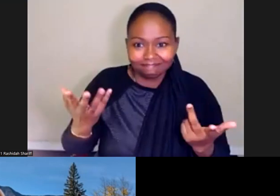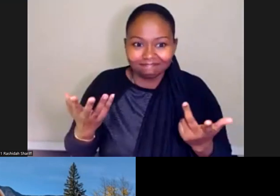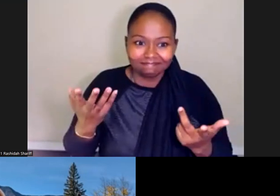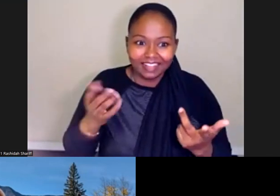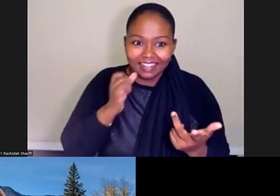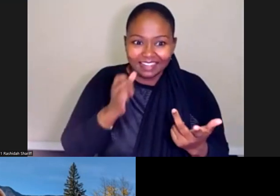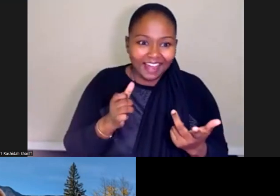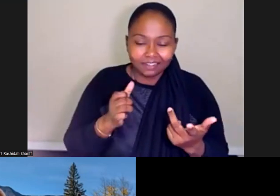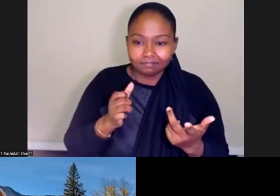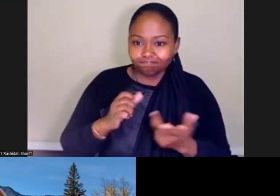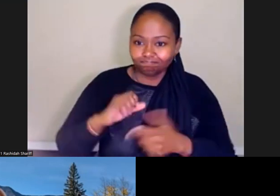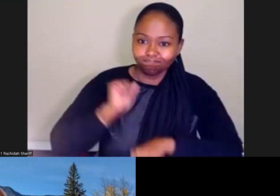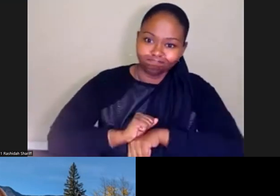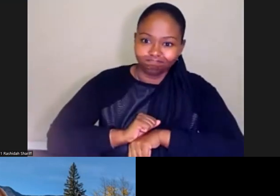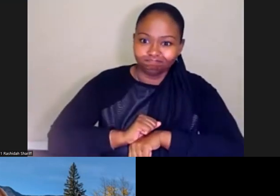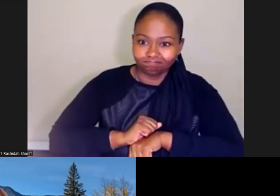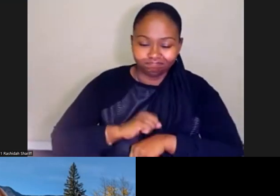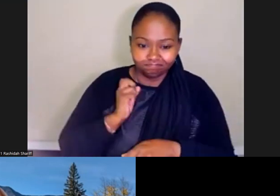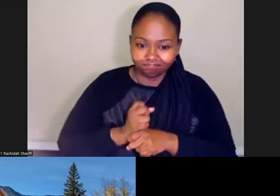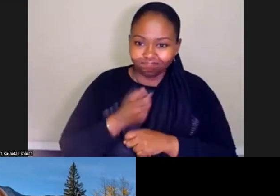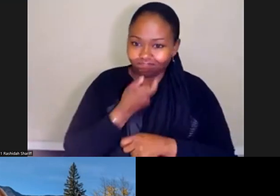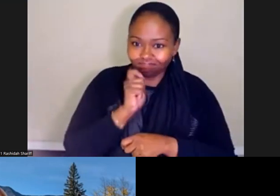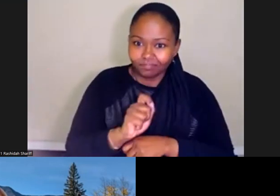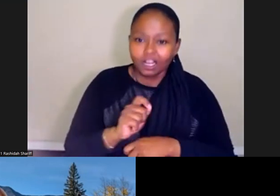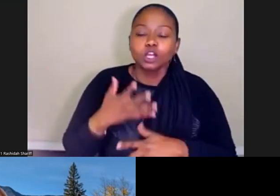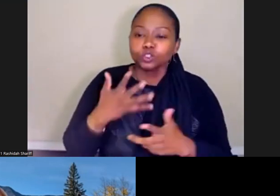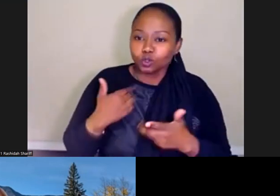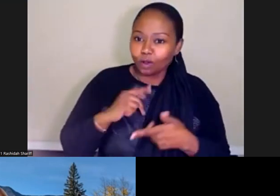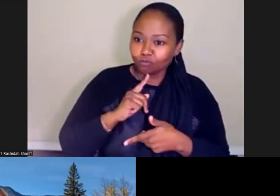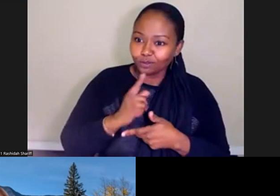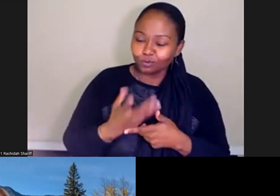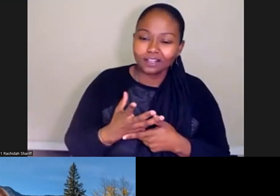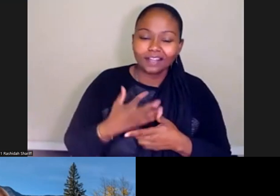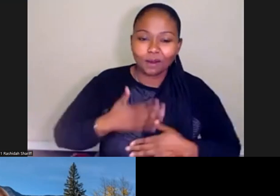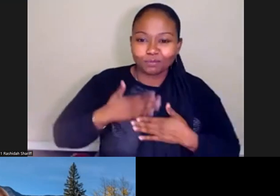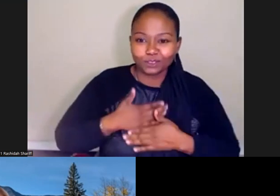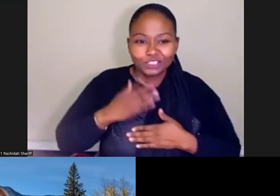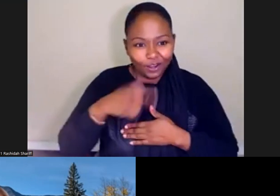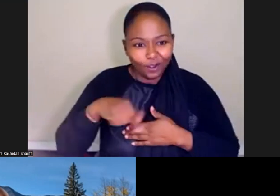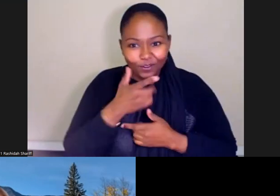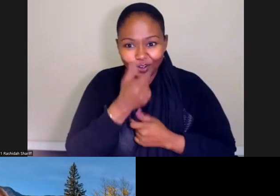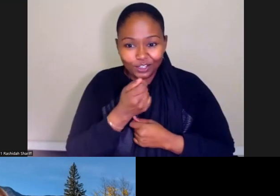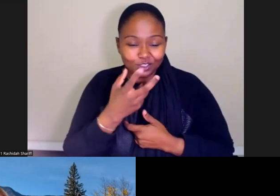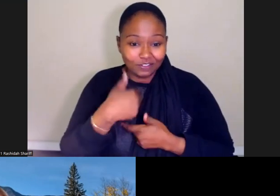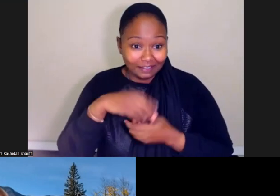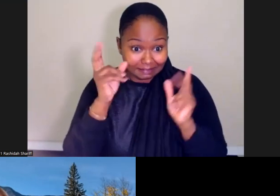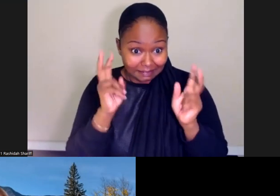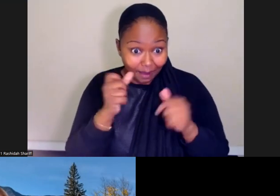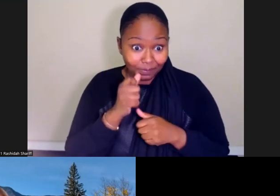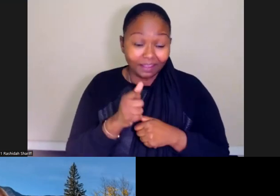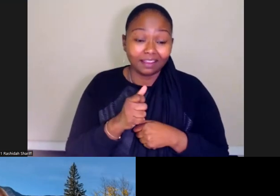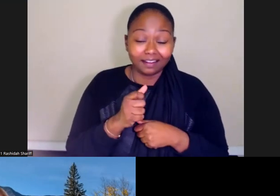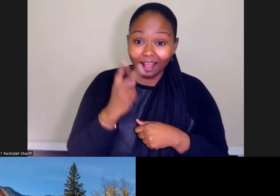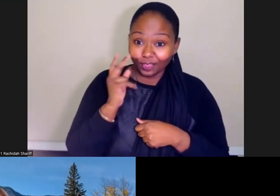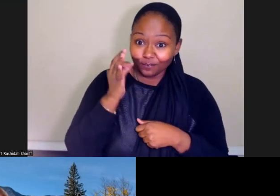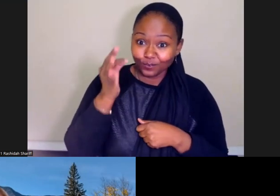locked in stone. So I really appreciate everybody's interest in the topic and look forward to your expertise